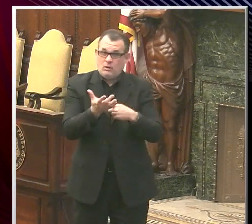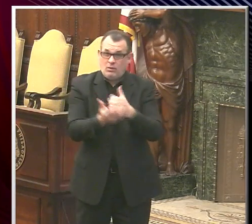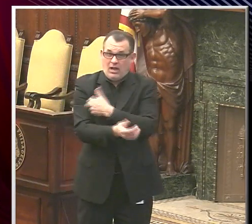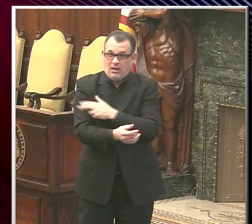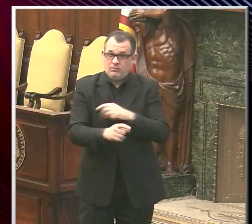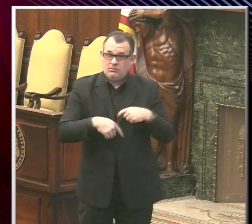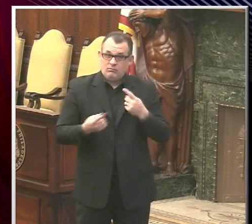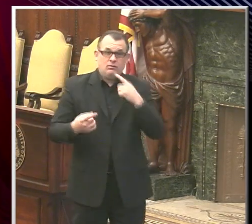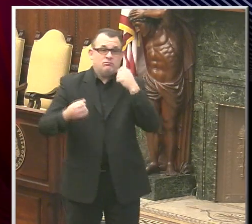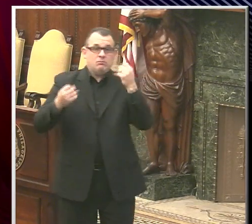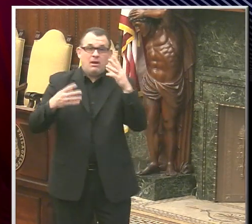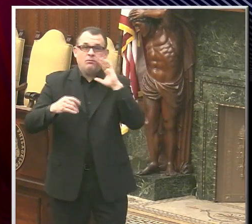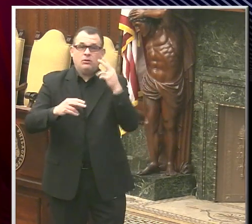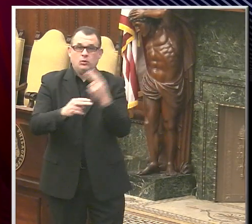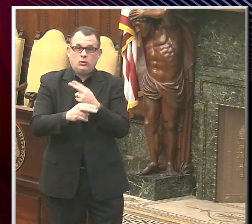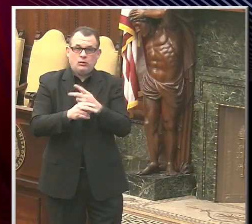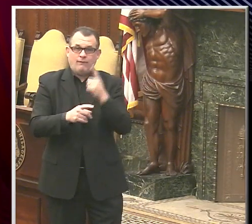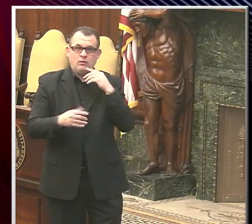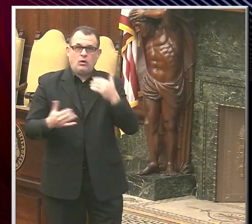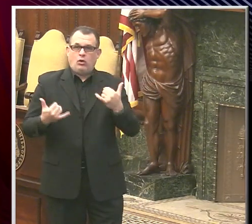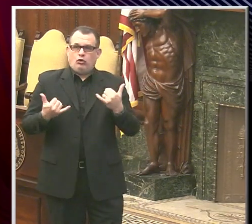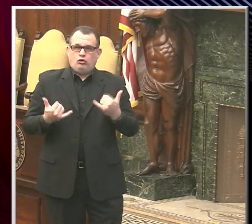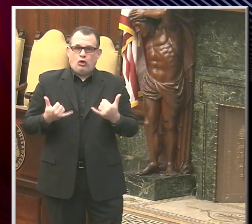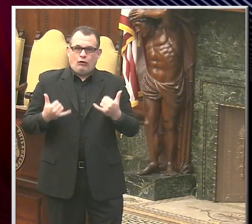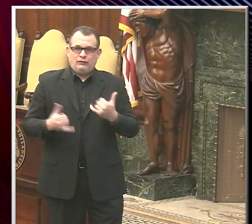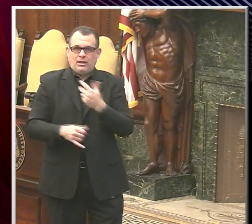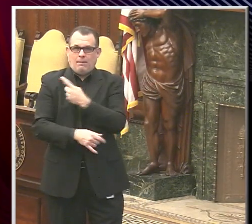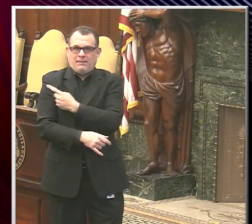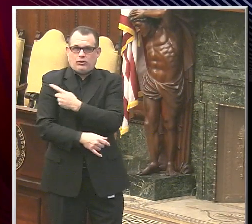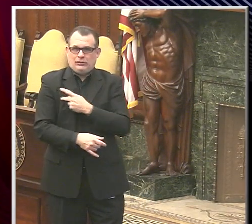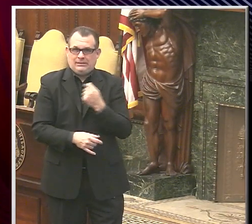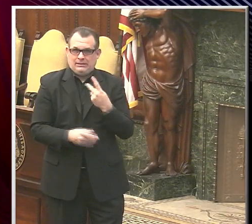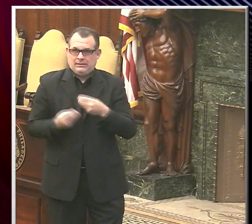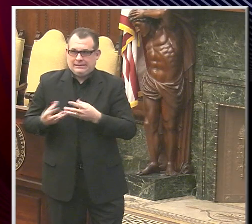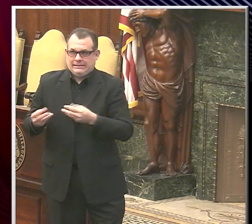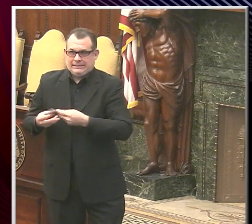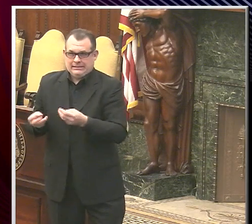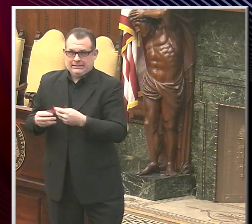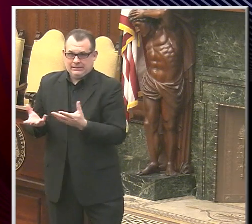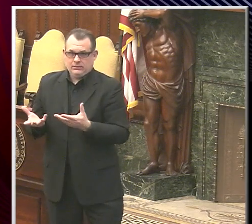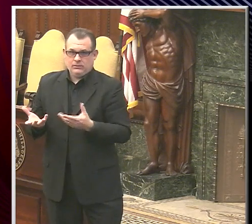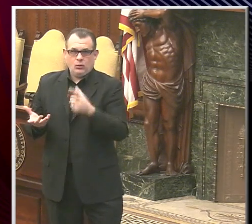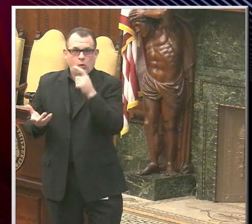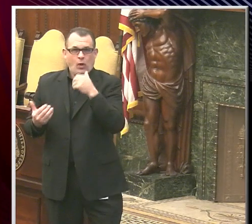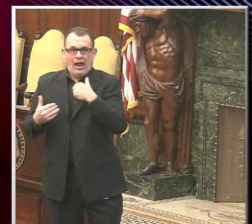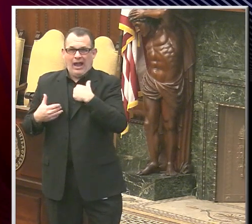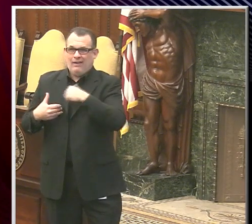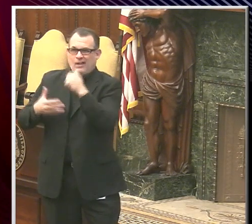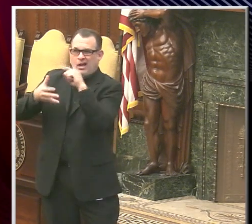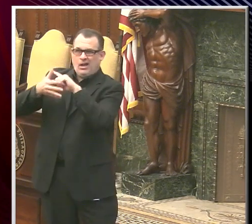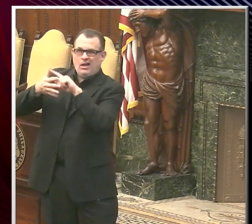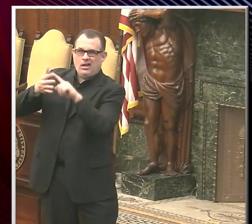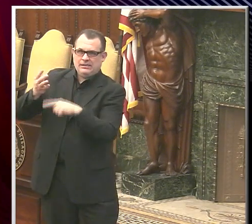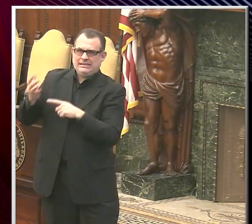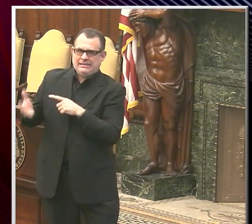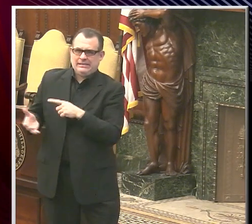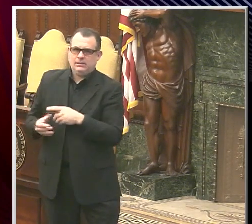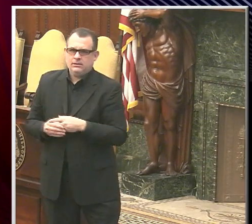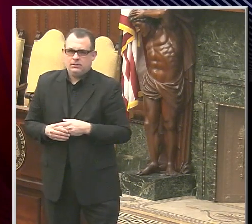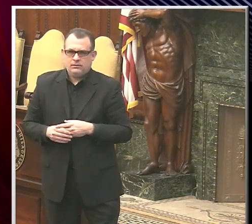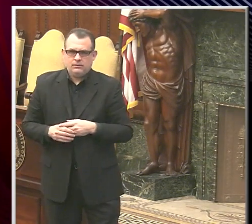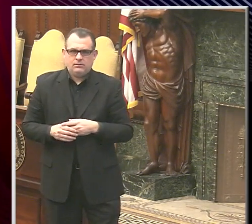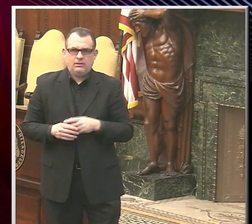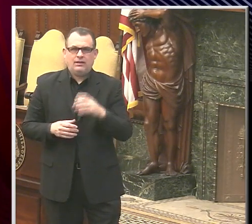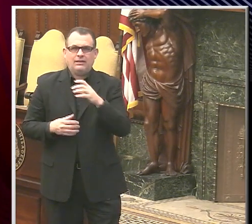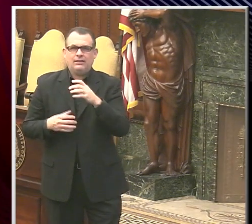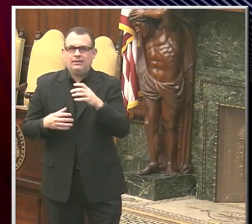those will be used for their current patients who have underlying conditions. So they'll be scheduled to get in cancer patients